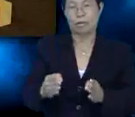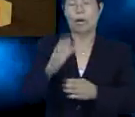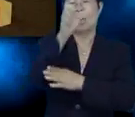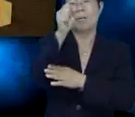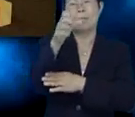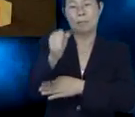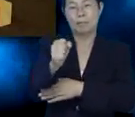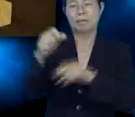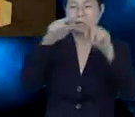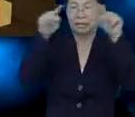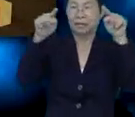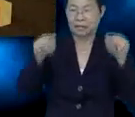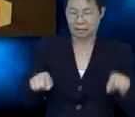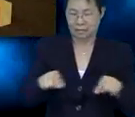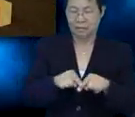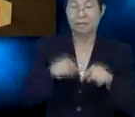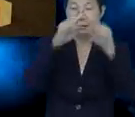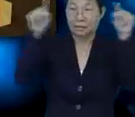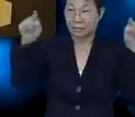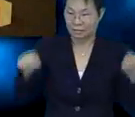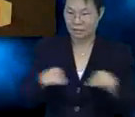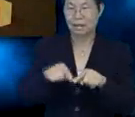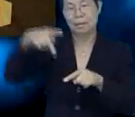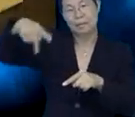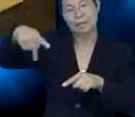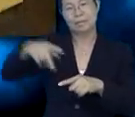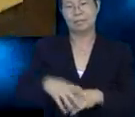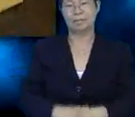And this box of milk is a rectangular prism.